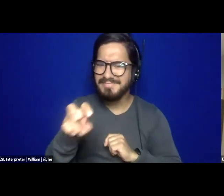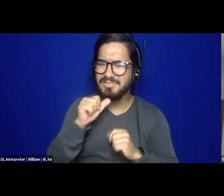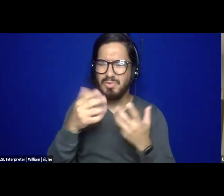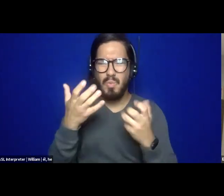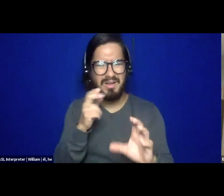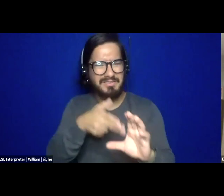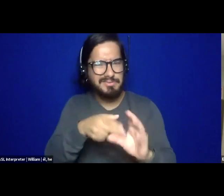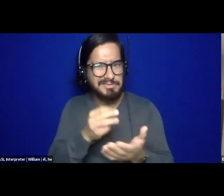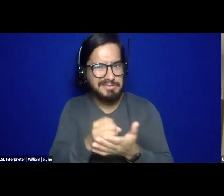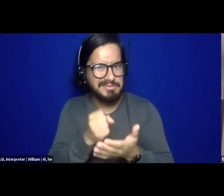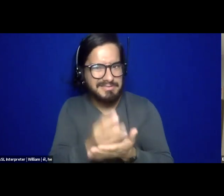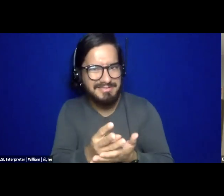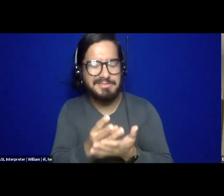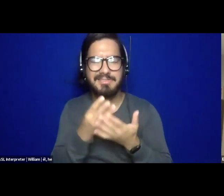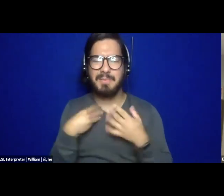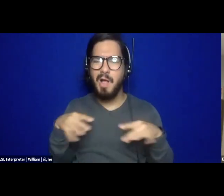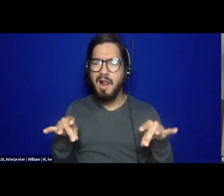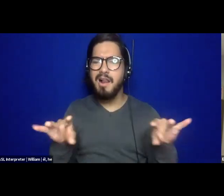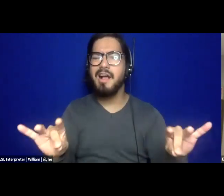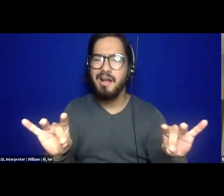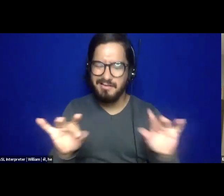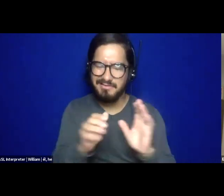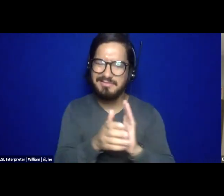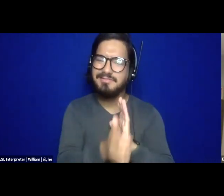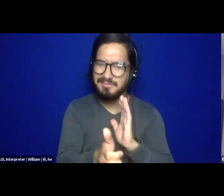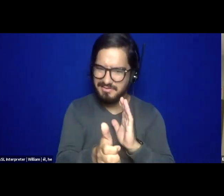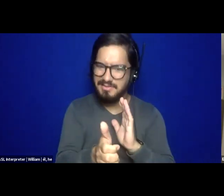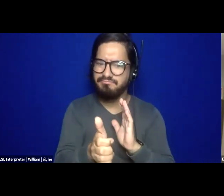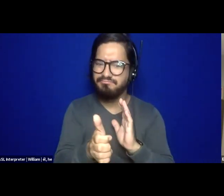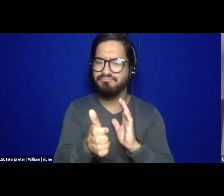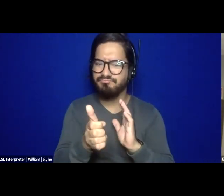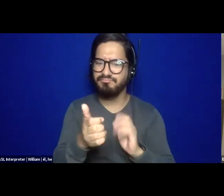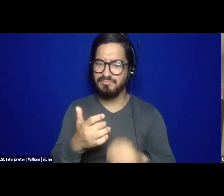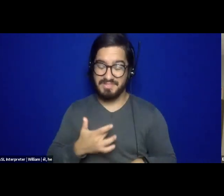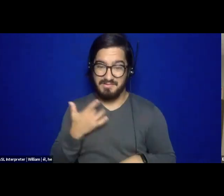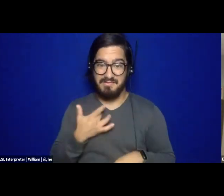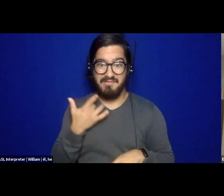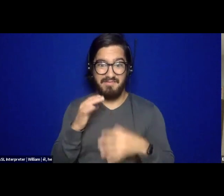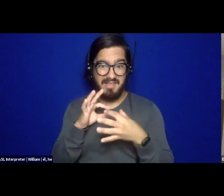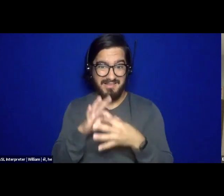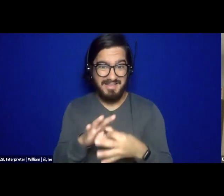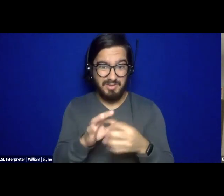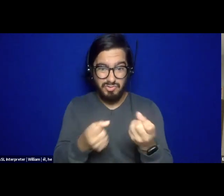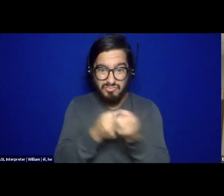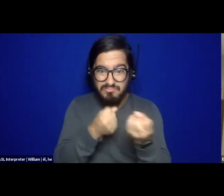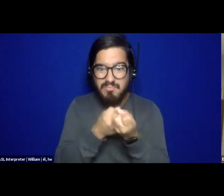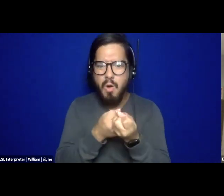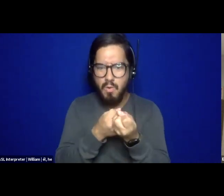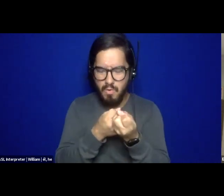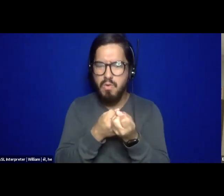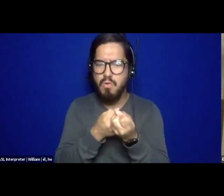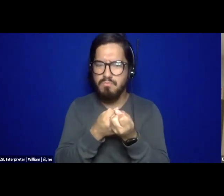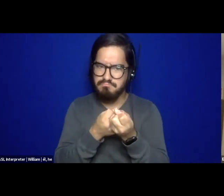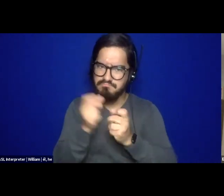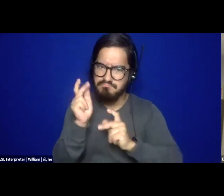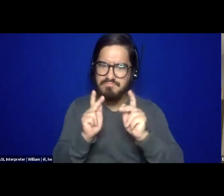but to get a set of skills so that I felt equipped to respond to and support folks who are navigating all kinds of